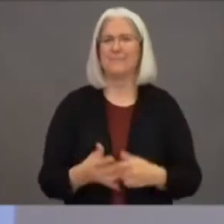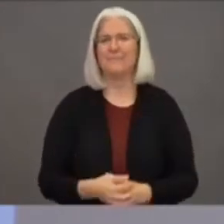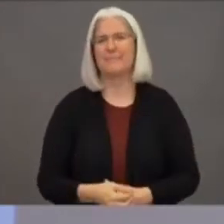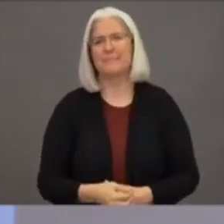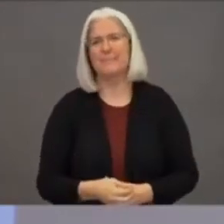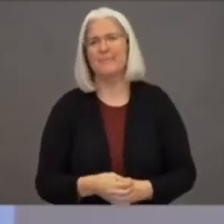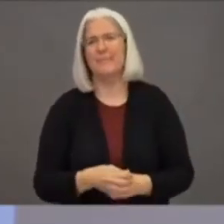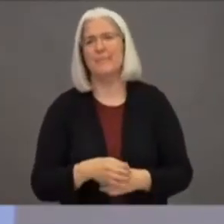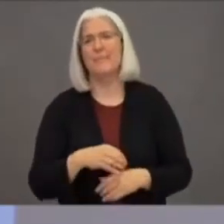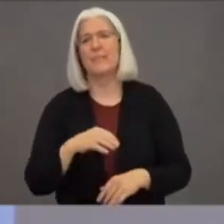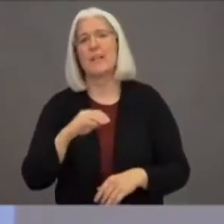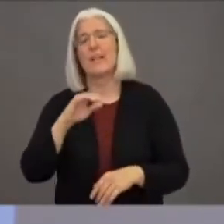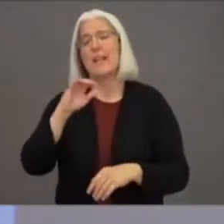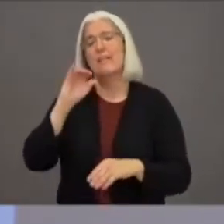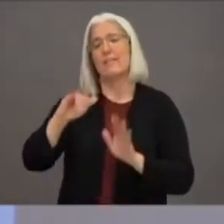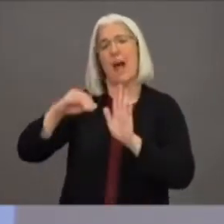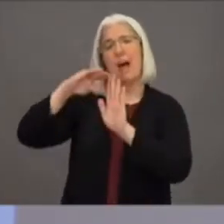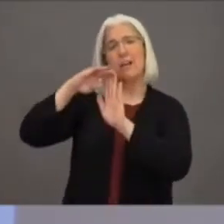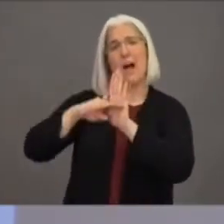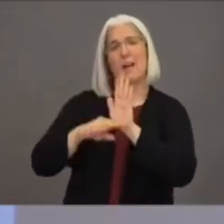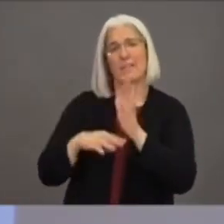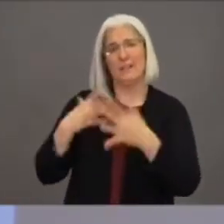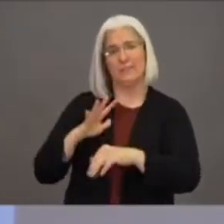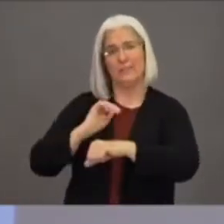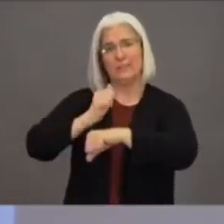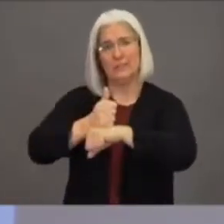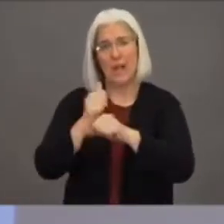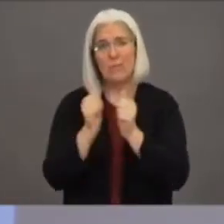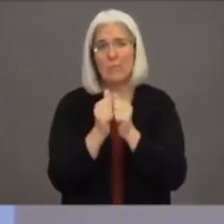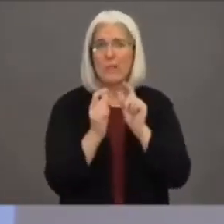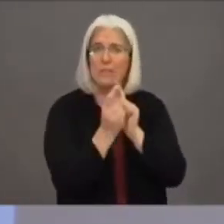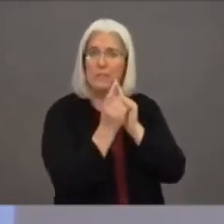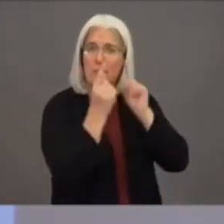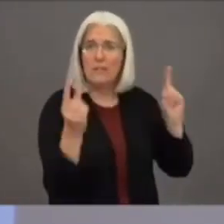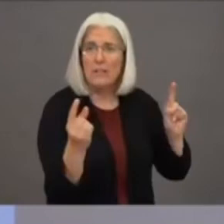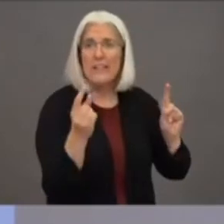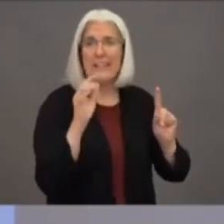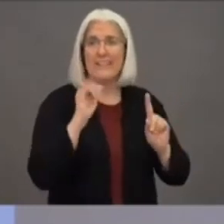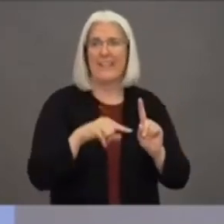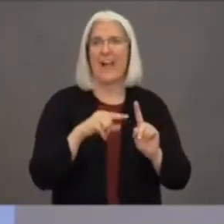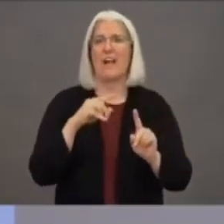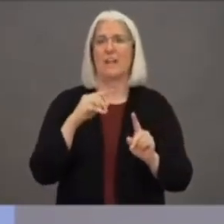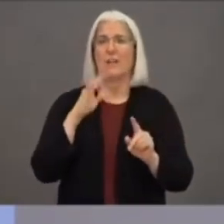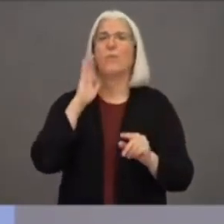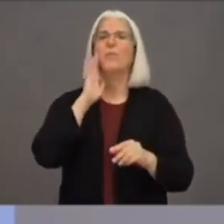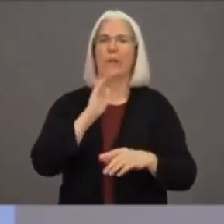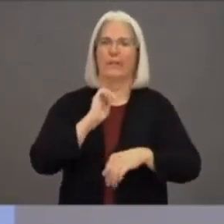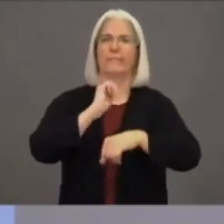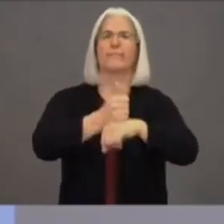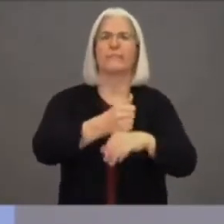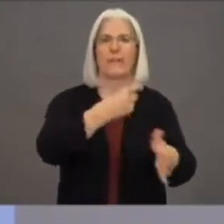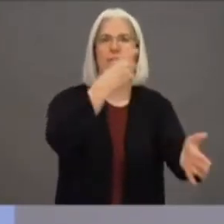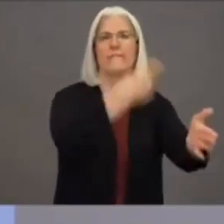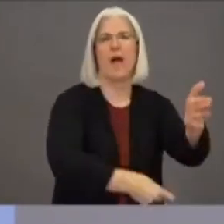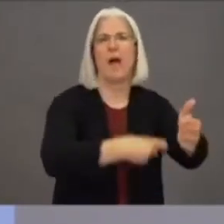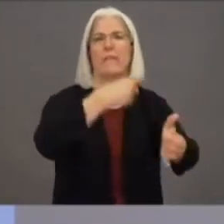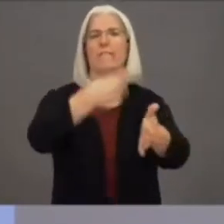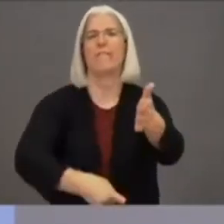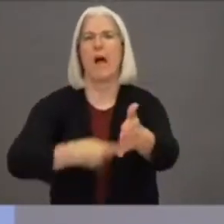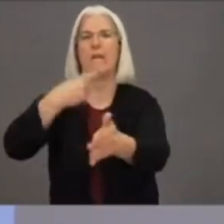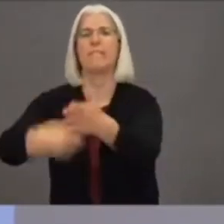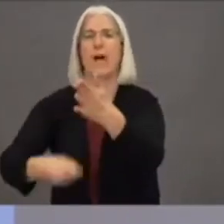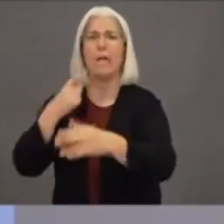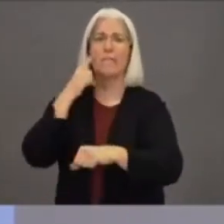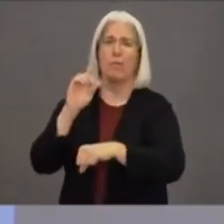this is Black Friday is one of those events that can lead to a super spreader event, there will not